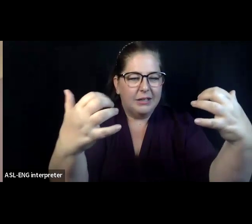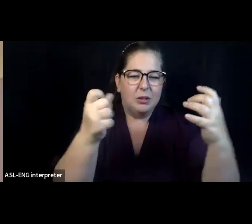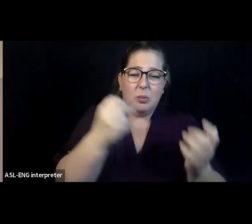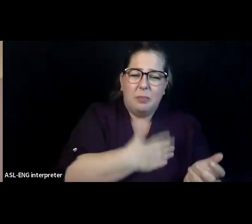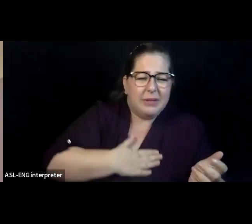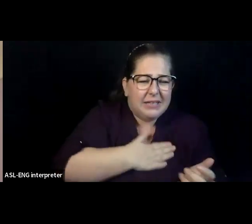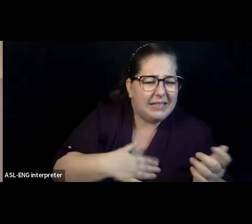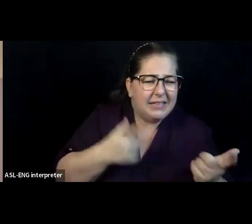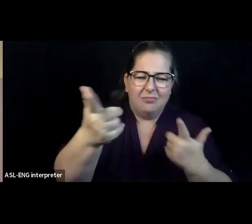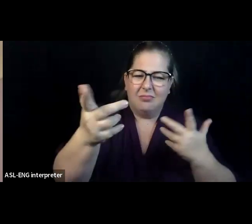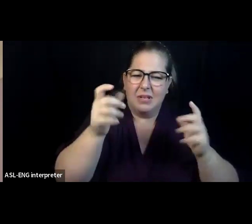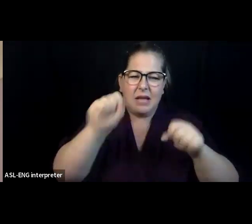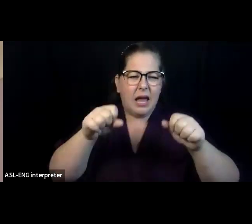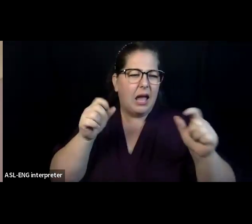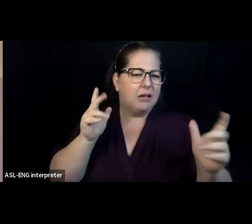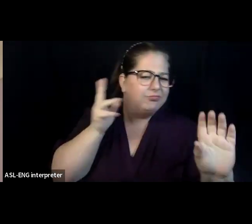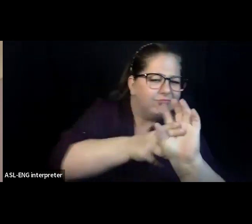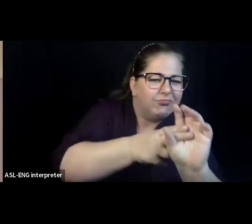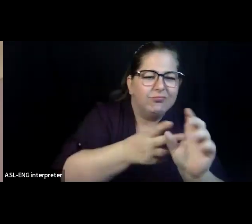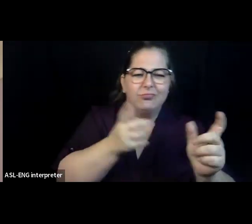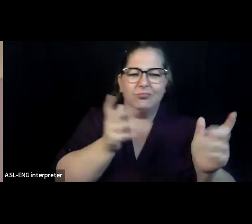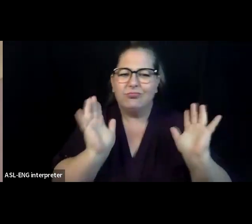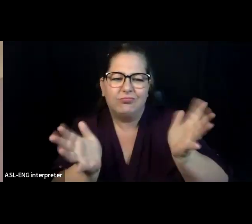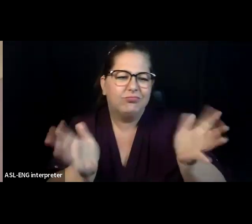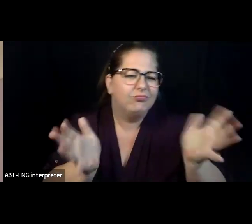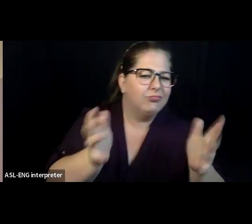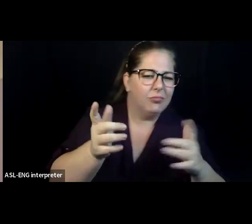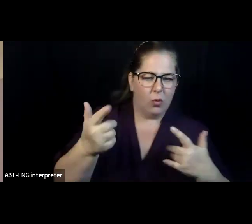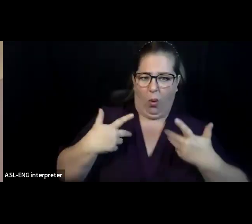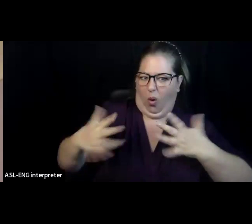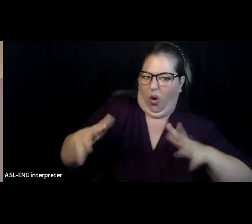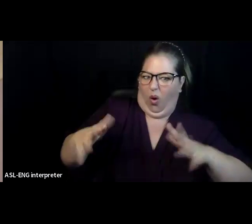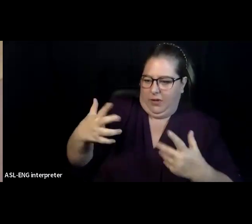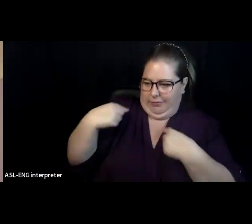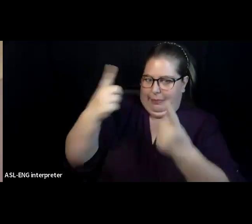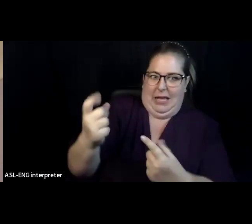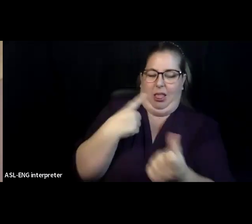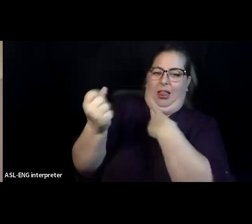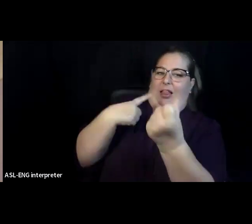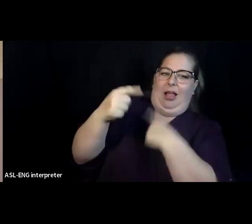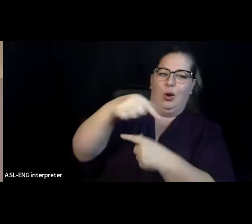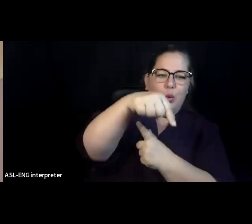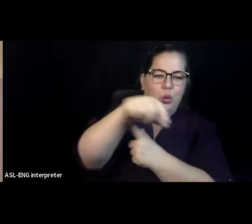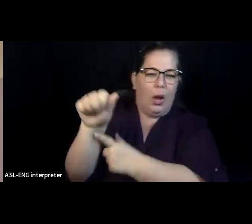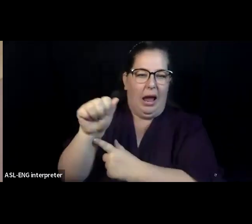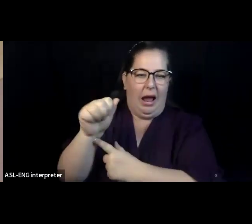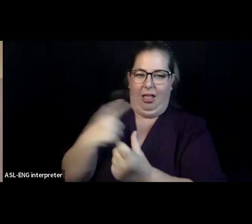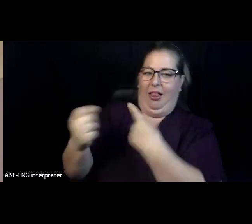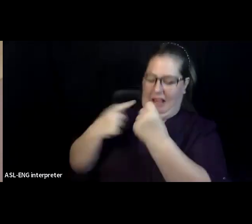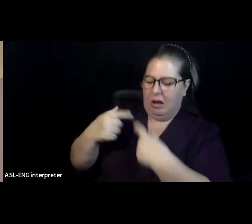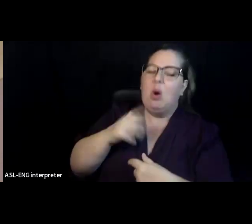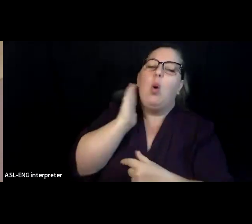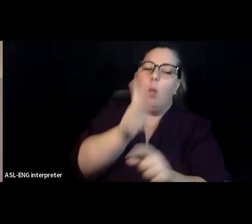in the Q and A box, and we'll get some of those and answer them live and talk more. Uh, so if you have any questions, you have two